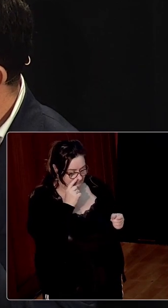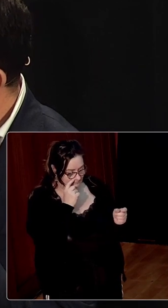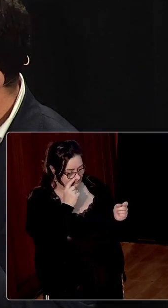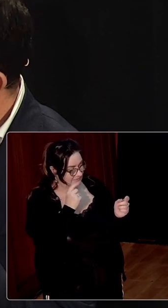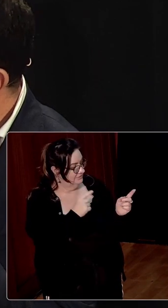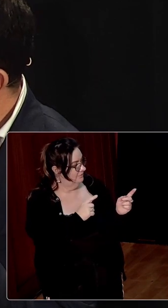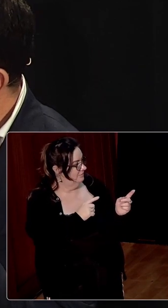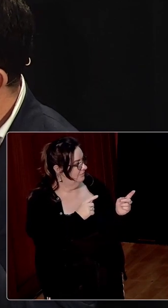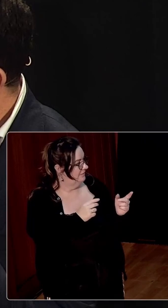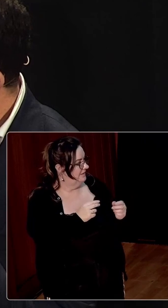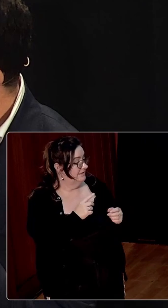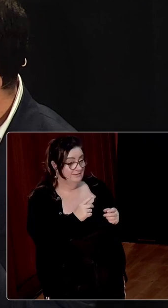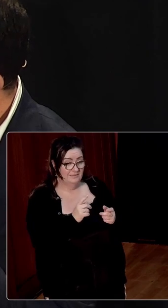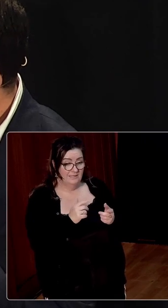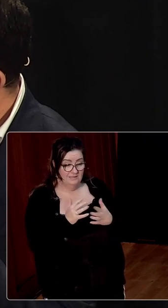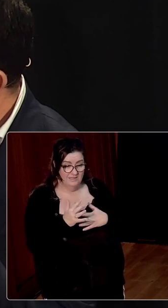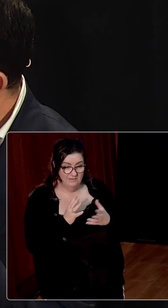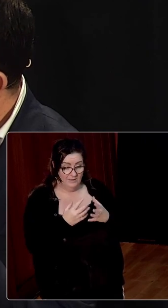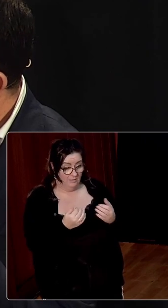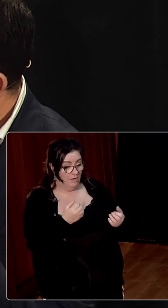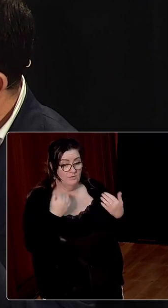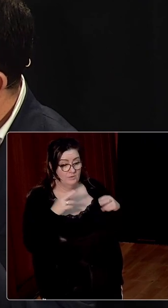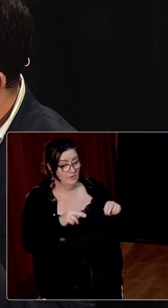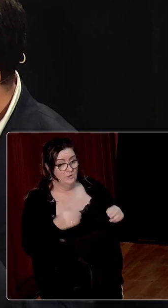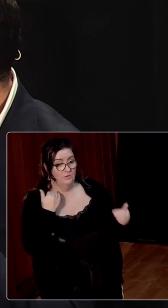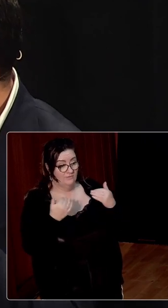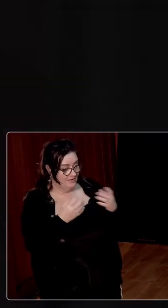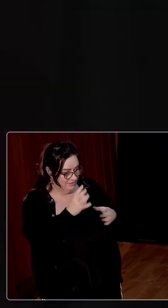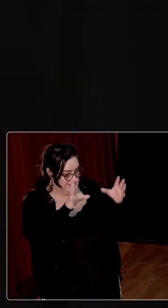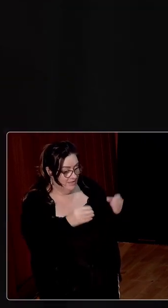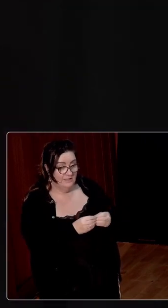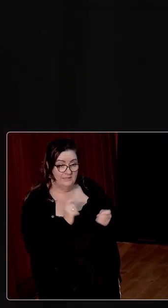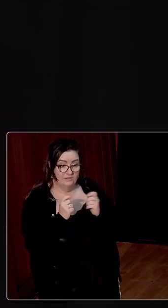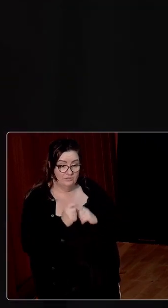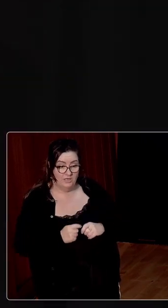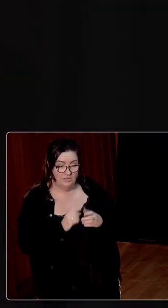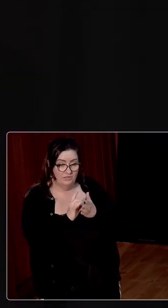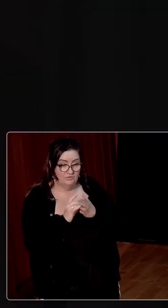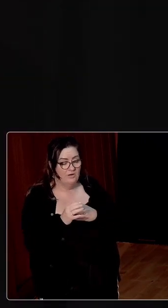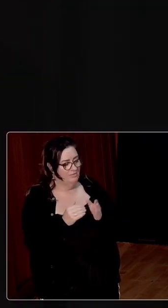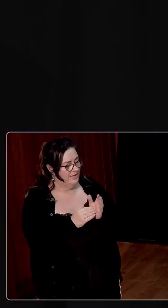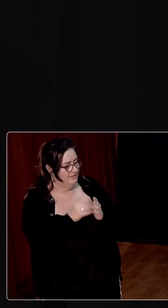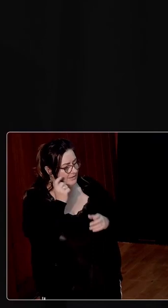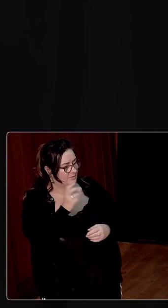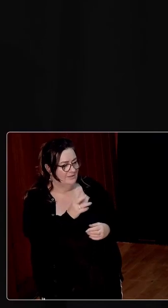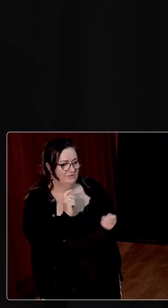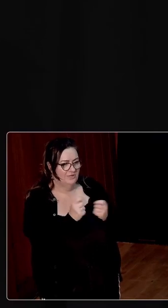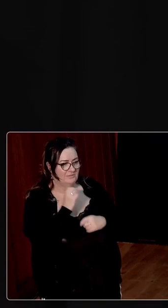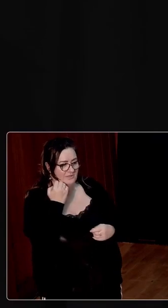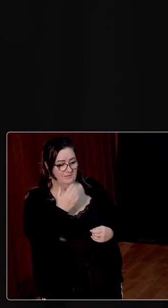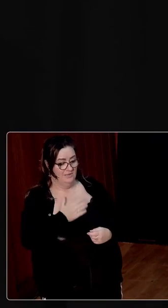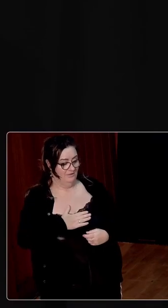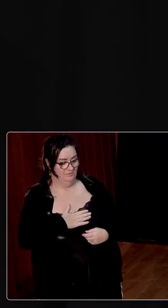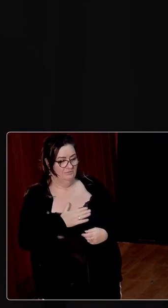understand or to establish narratives likely to change with all this new information coming to light? Oh, I think I think it will change on lots of for lots of reasons. Because